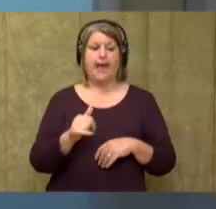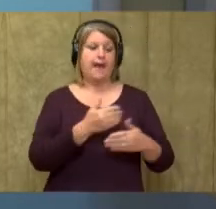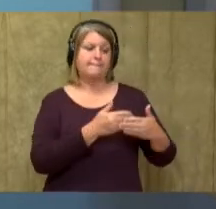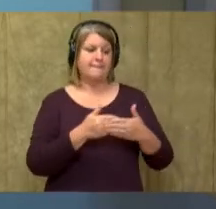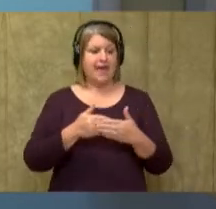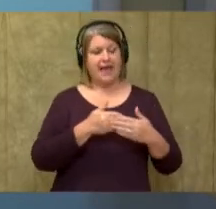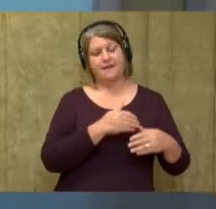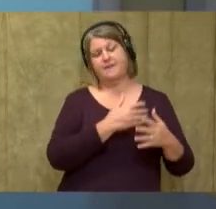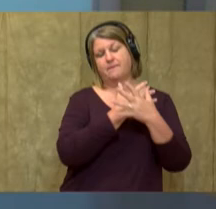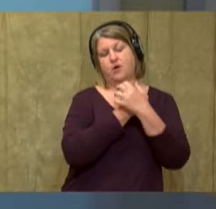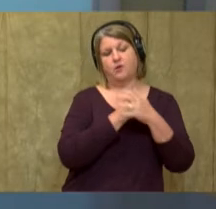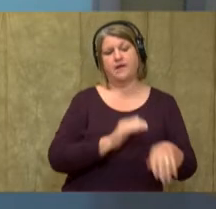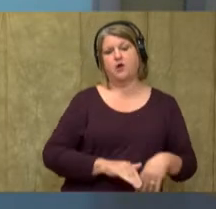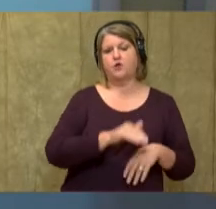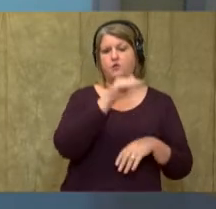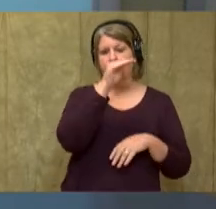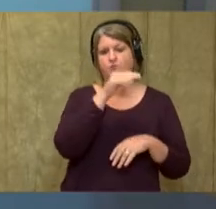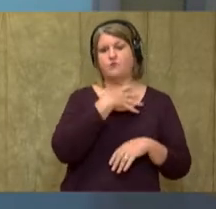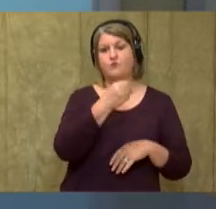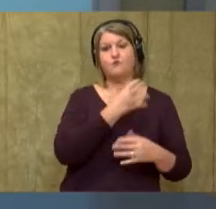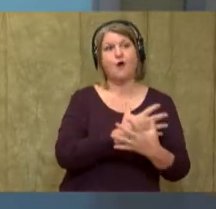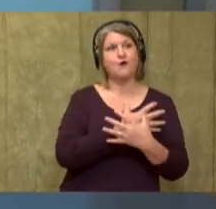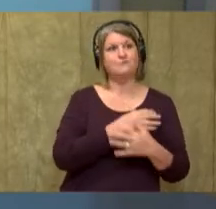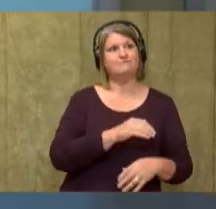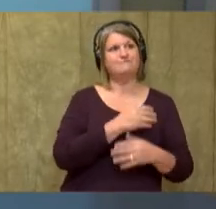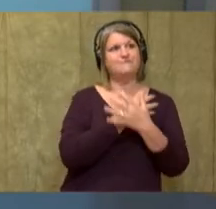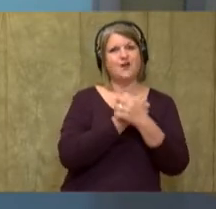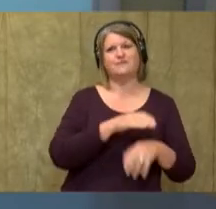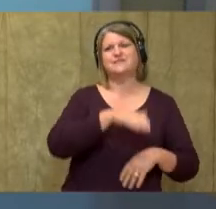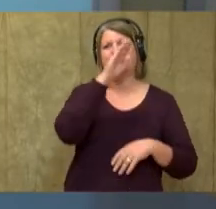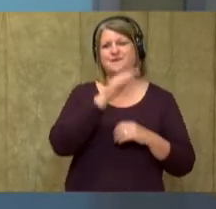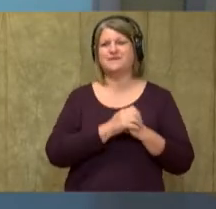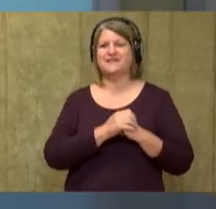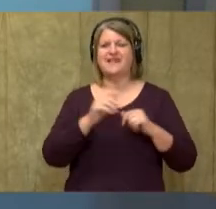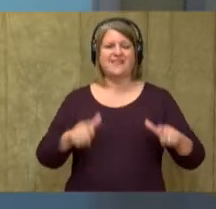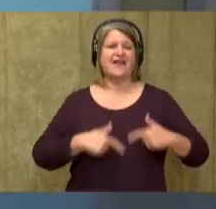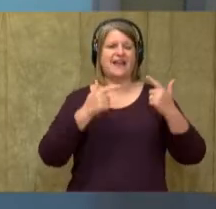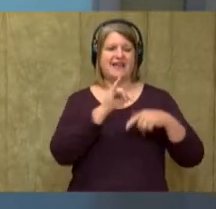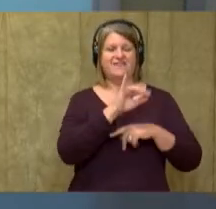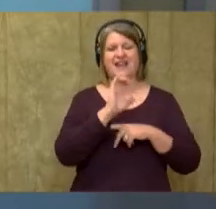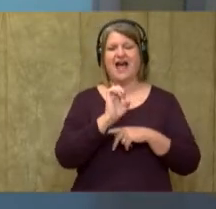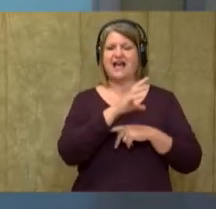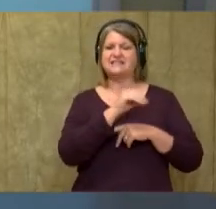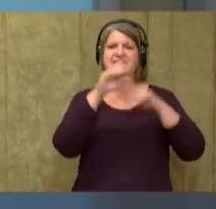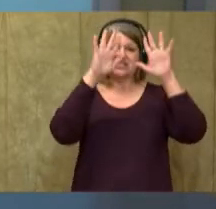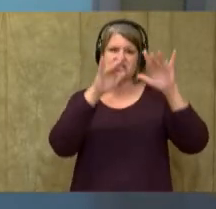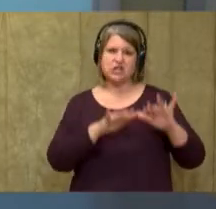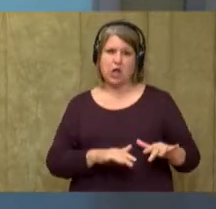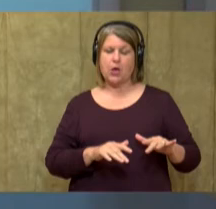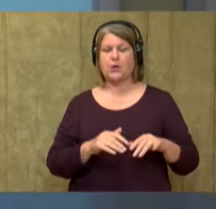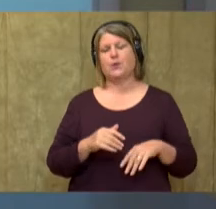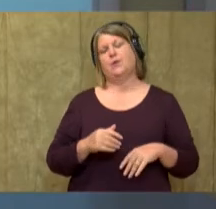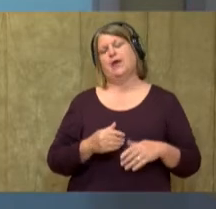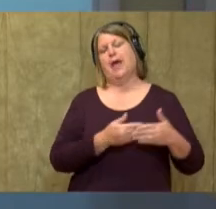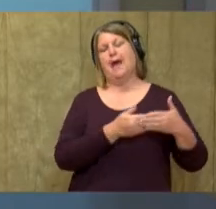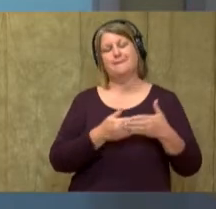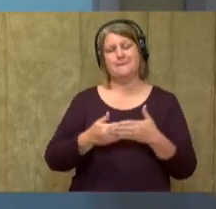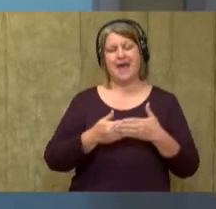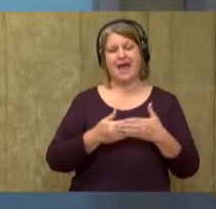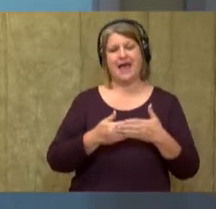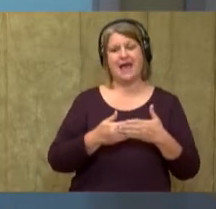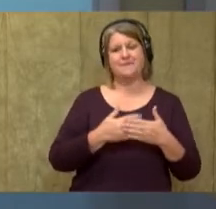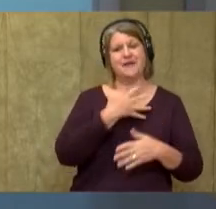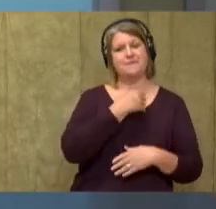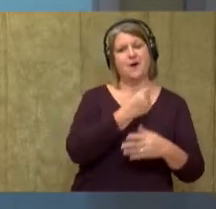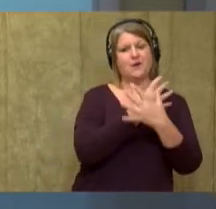bear grows up. Polar bears live in ice and snow. A baby polar bear is